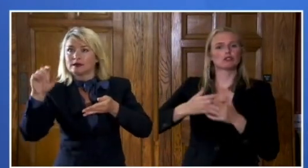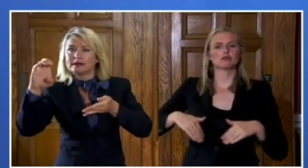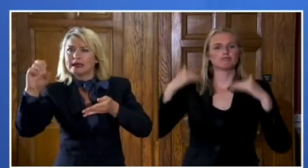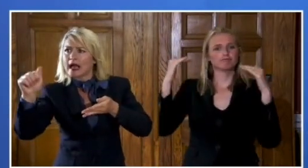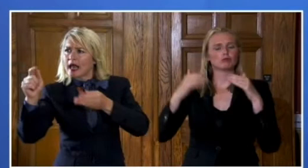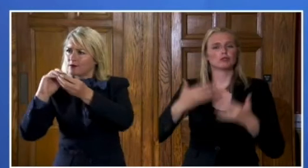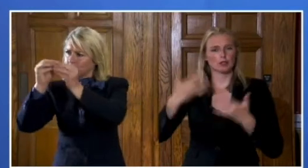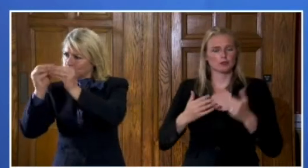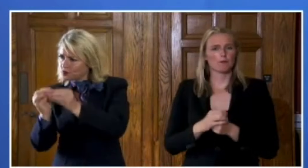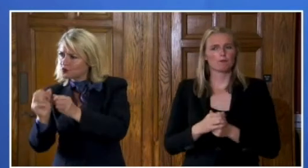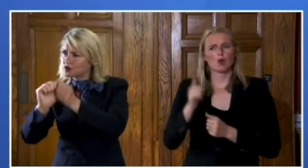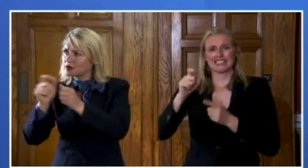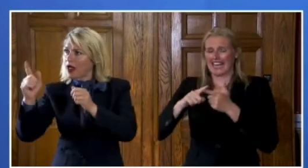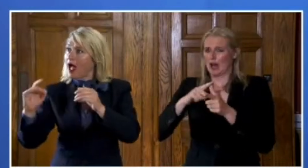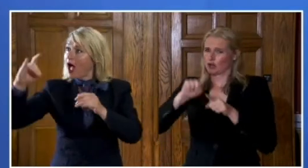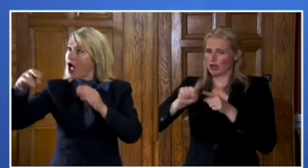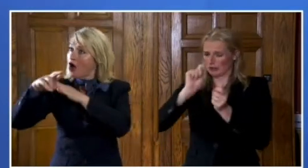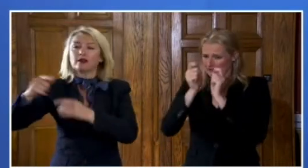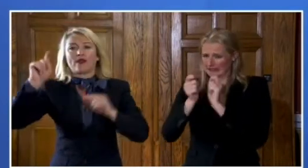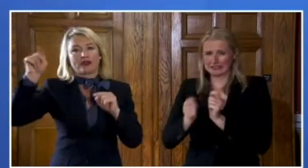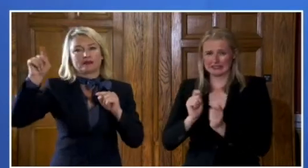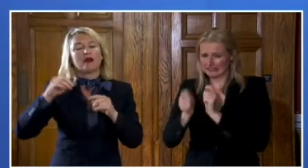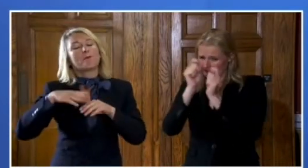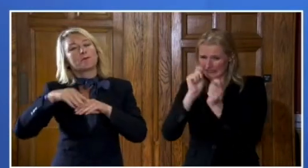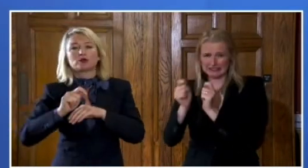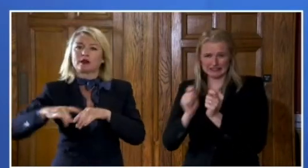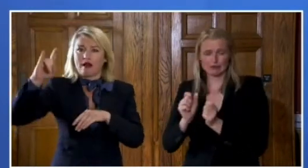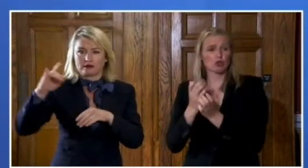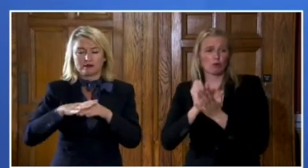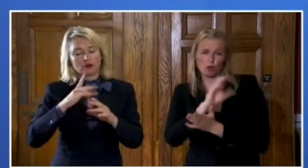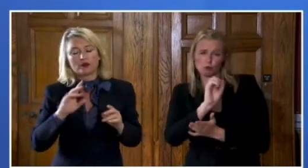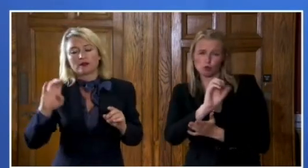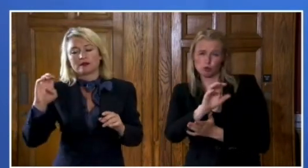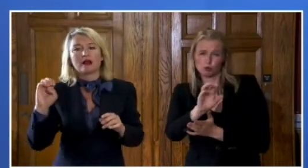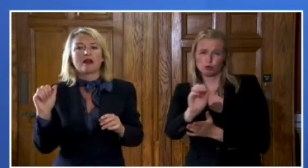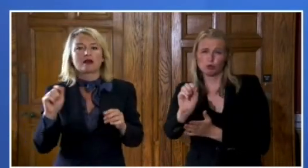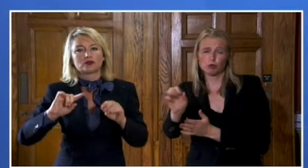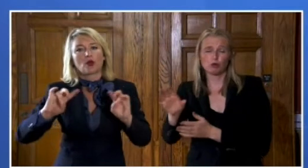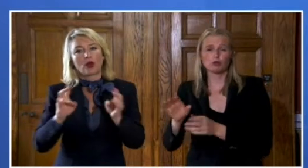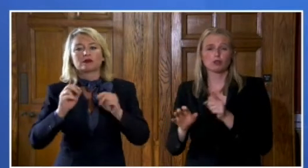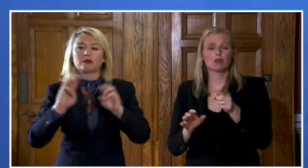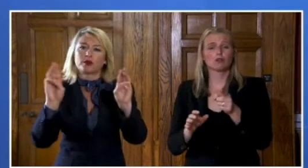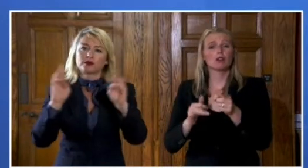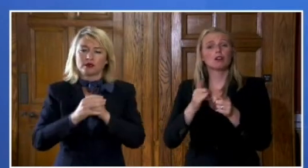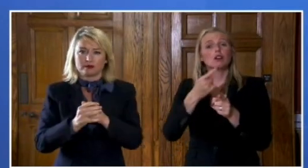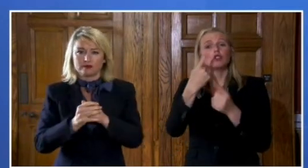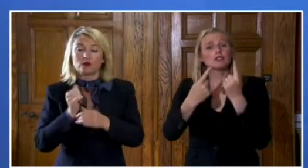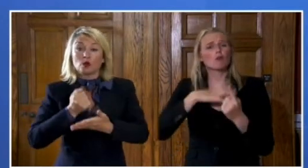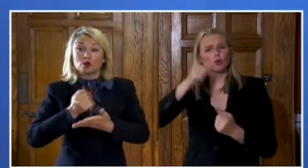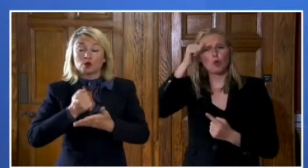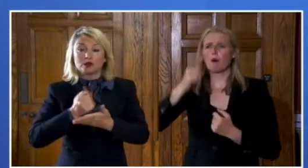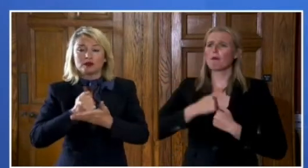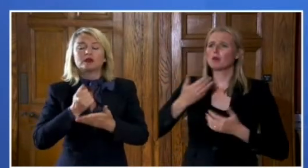revised results to candidates as quickly as possible. In the interim, students will be able to access details of their centre assessed grade